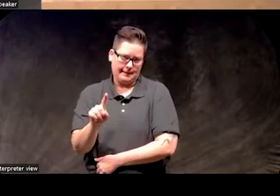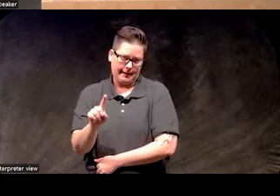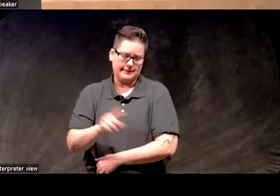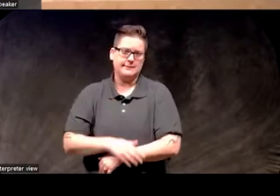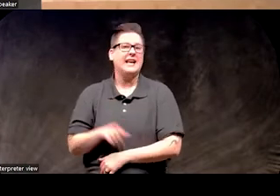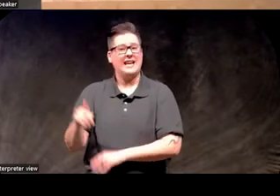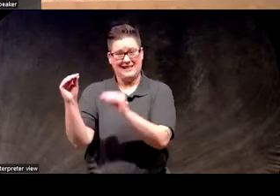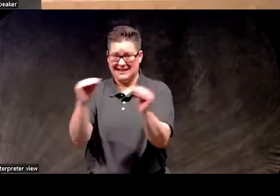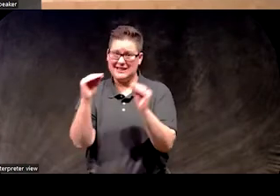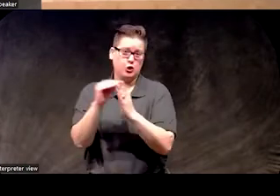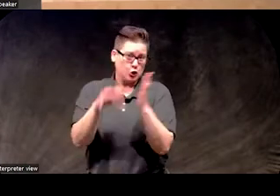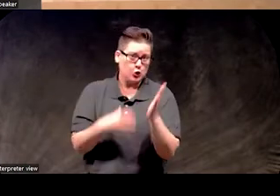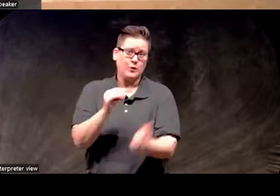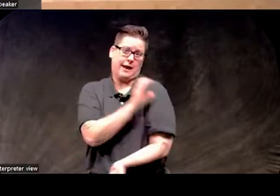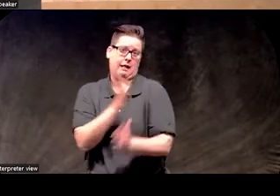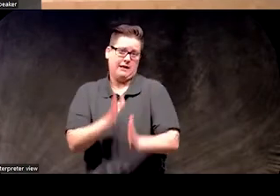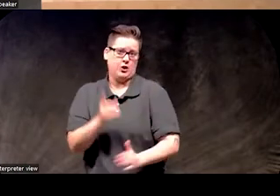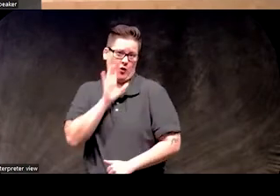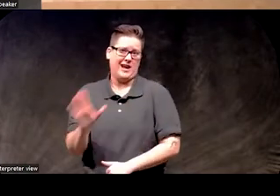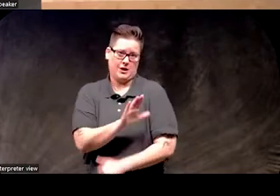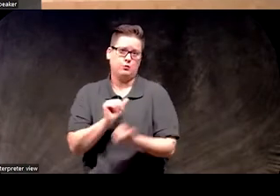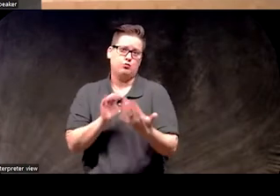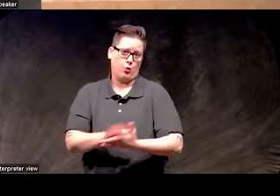trains students and clinicians in these approaches.